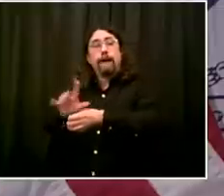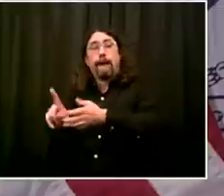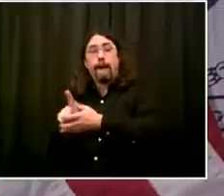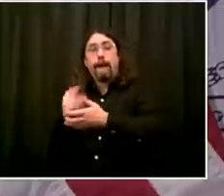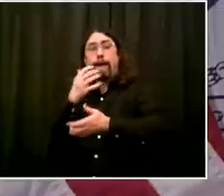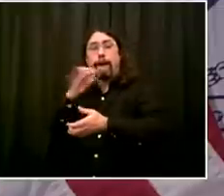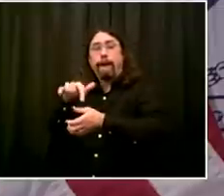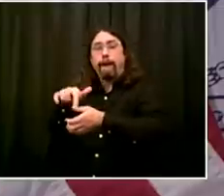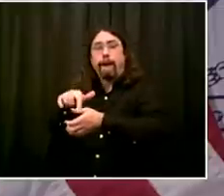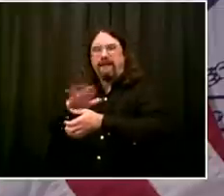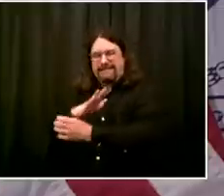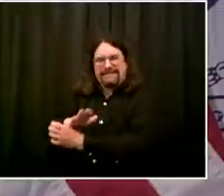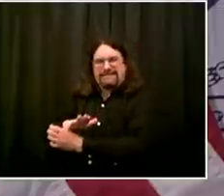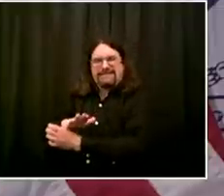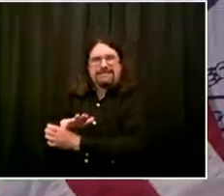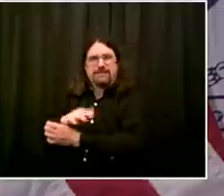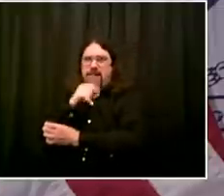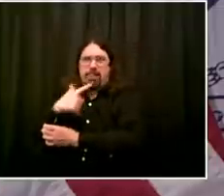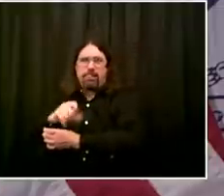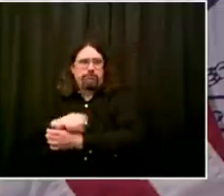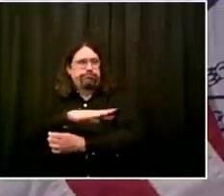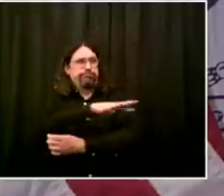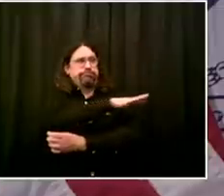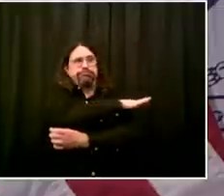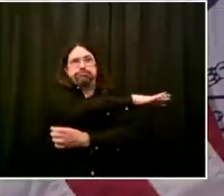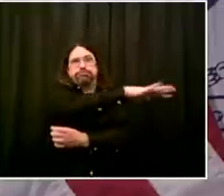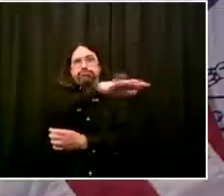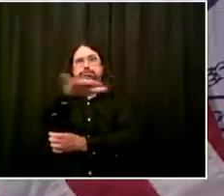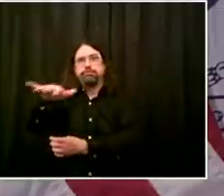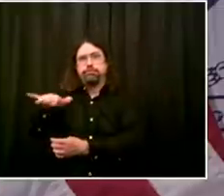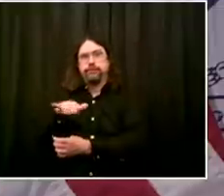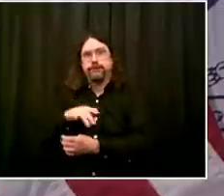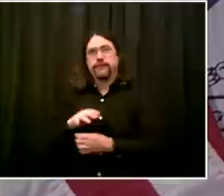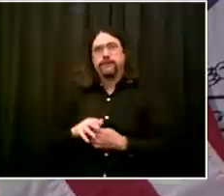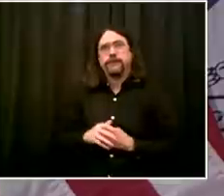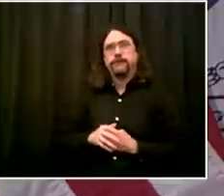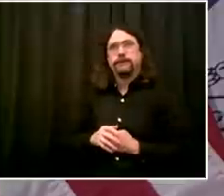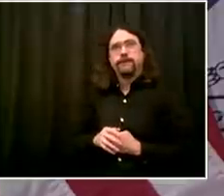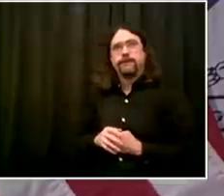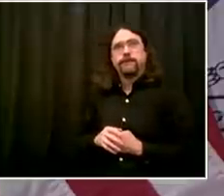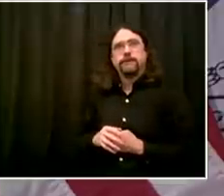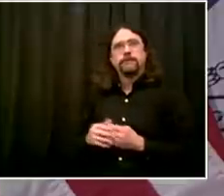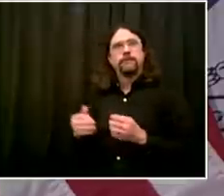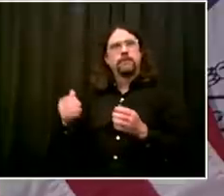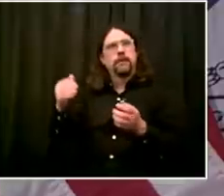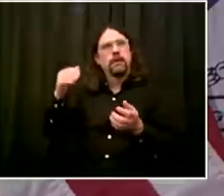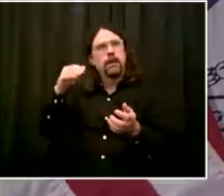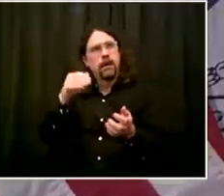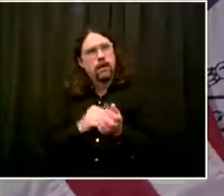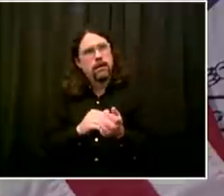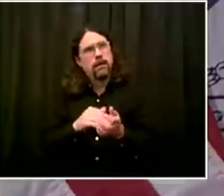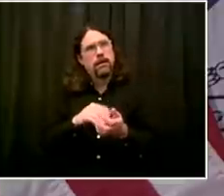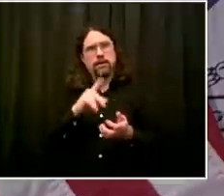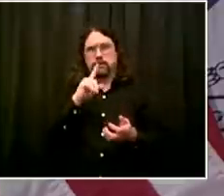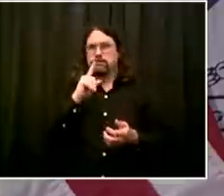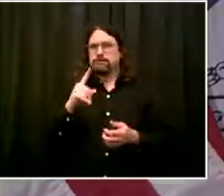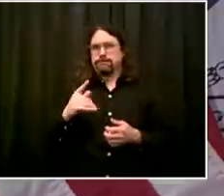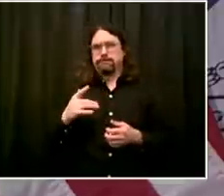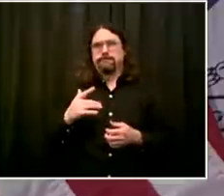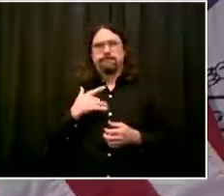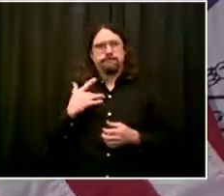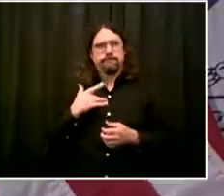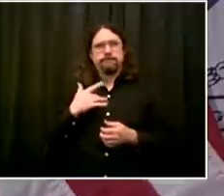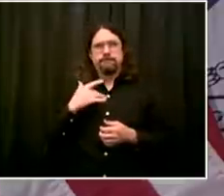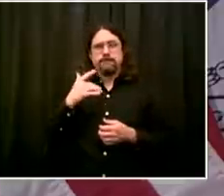so it doesn't disrupt the forward motion of the restart. And that's what we hope to put together. The next is